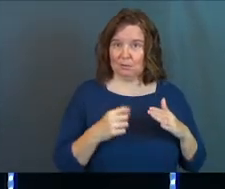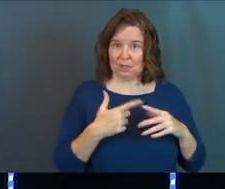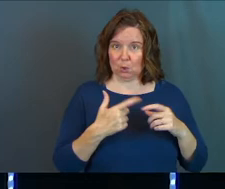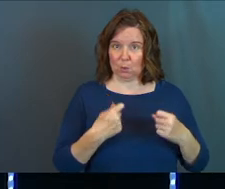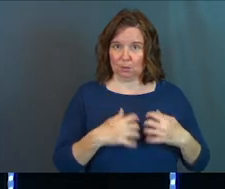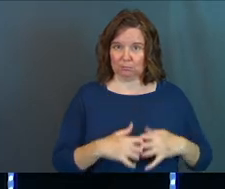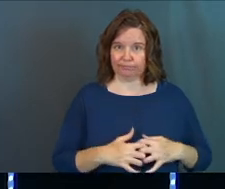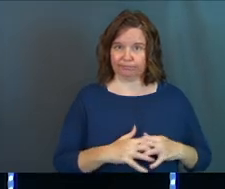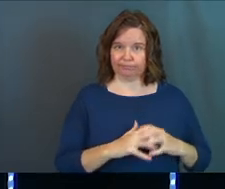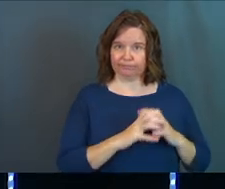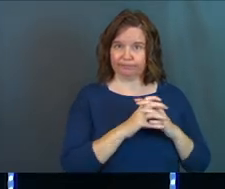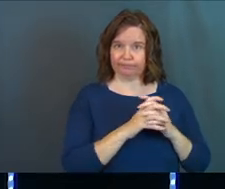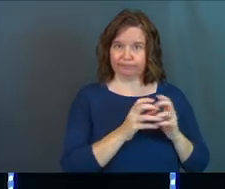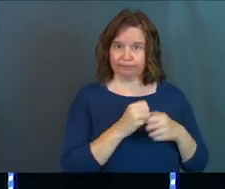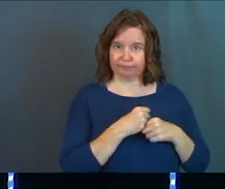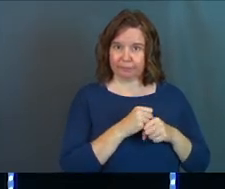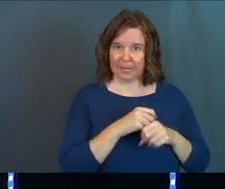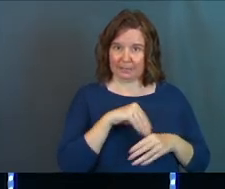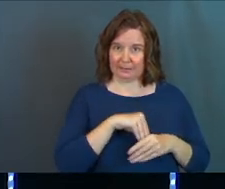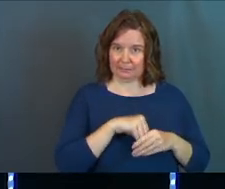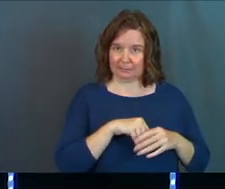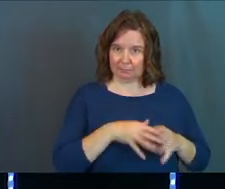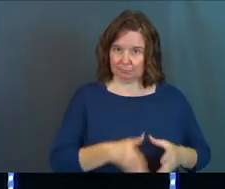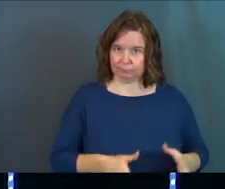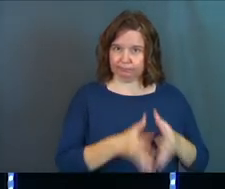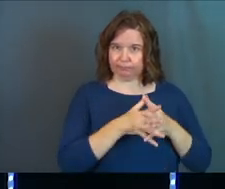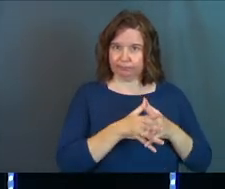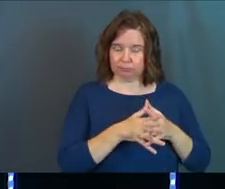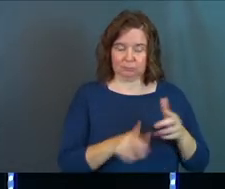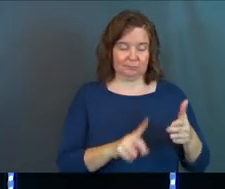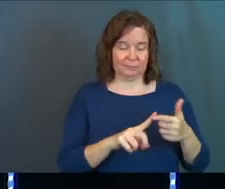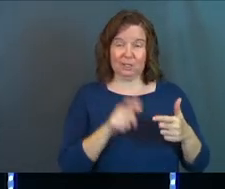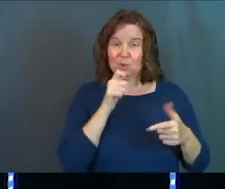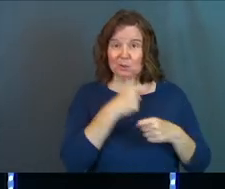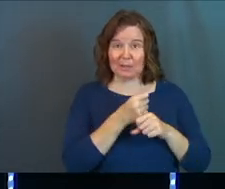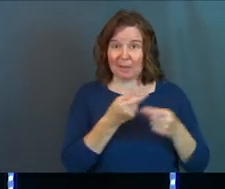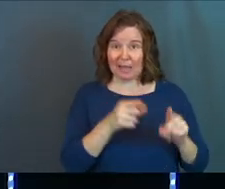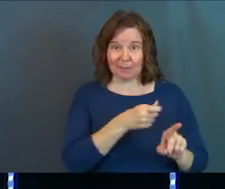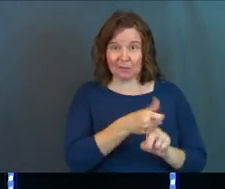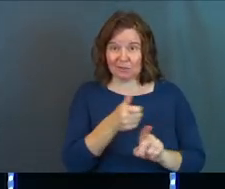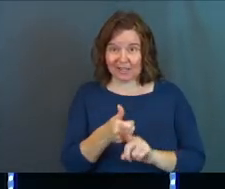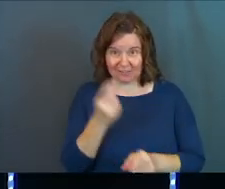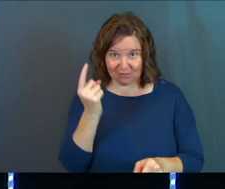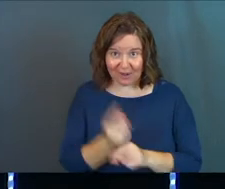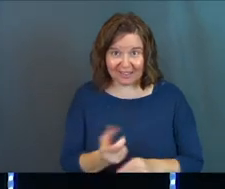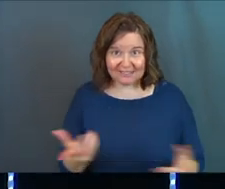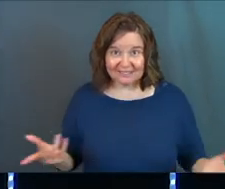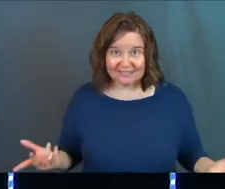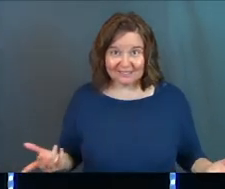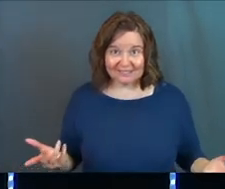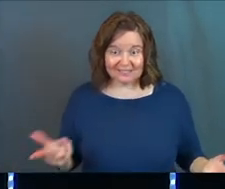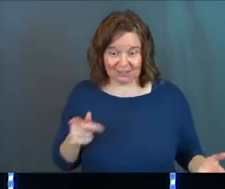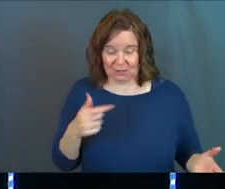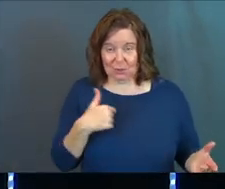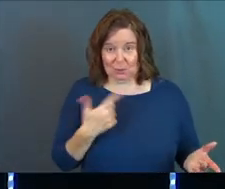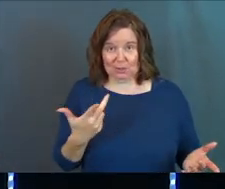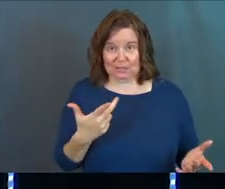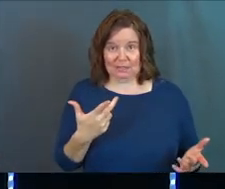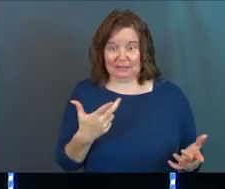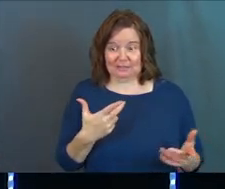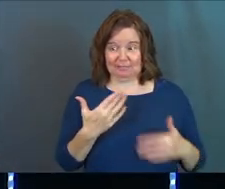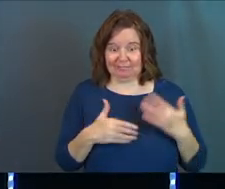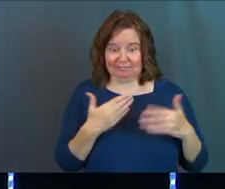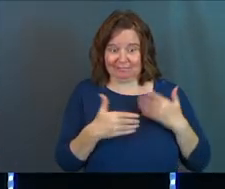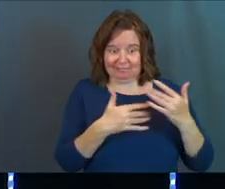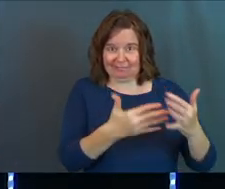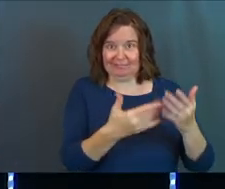you were formed and your genetics and all that kind of stuff. Number two, you did not make it happen, right? You were just sort of along